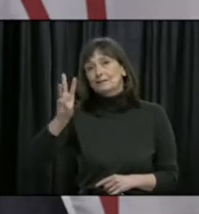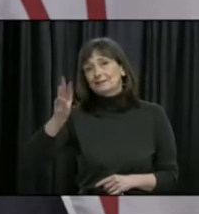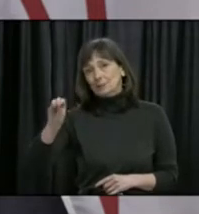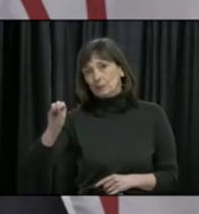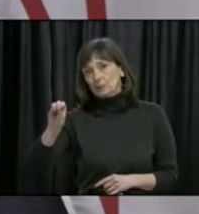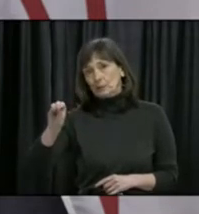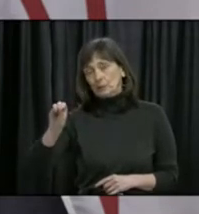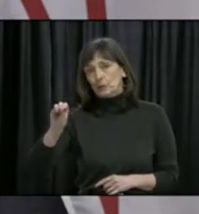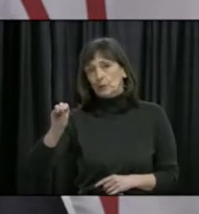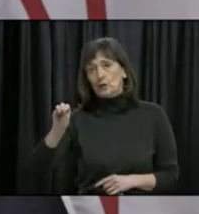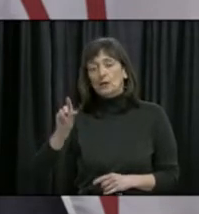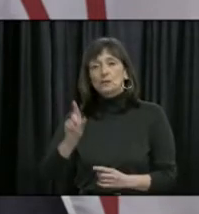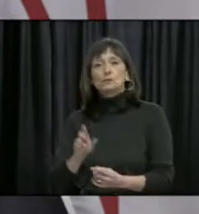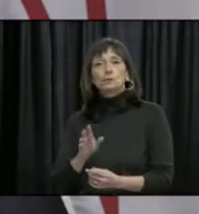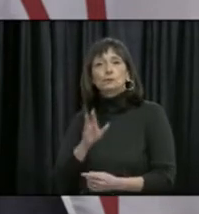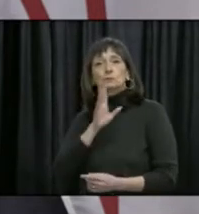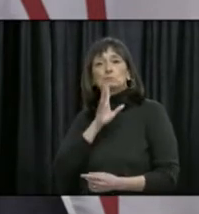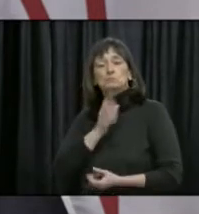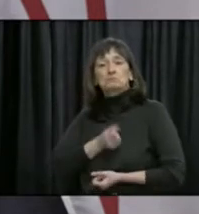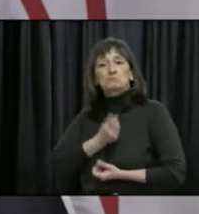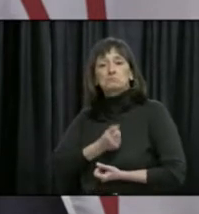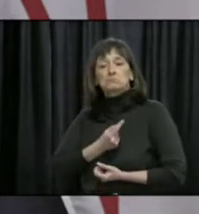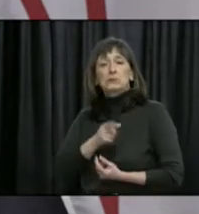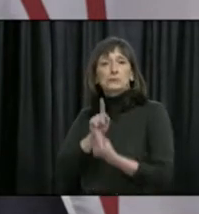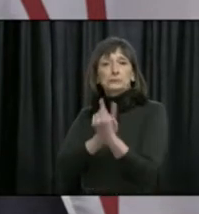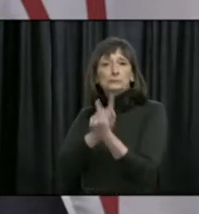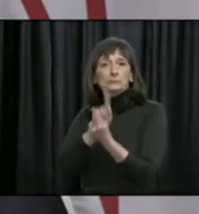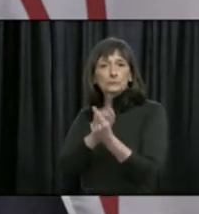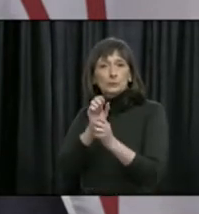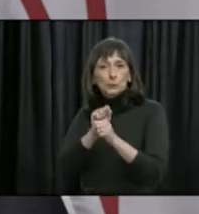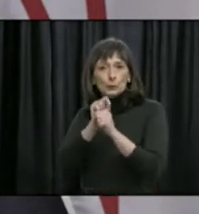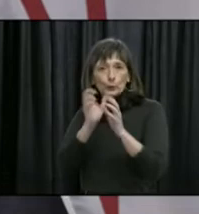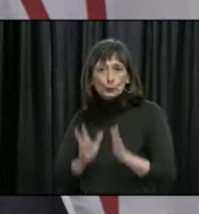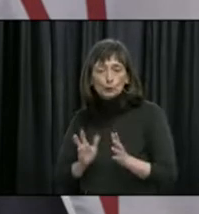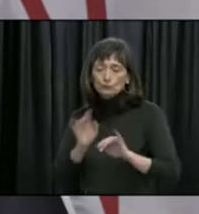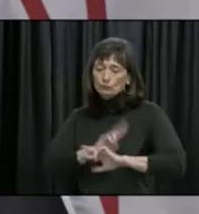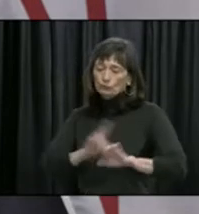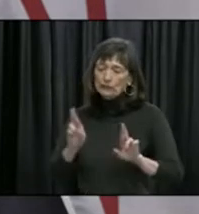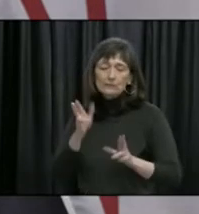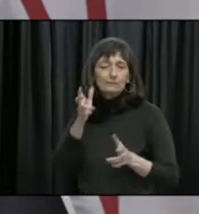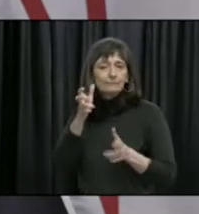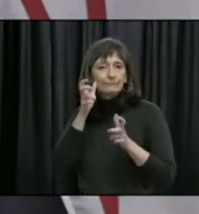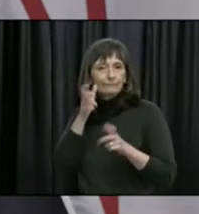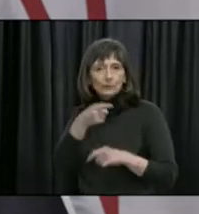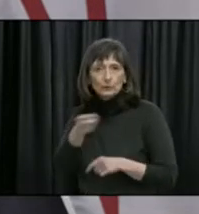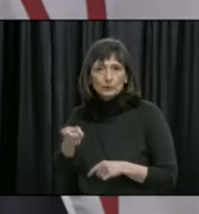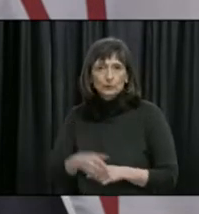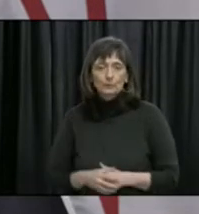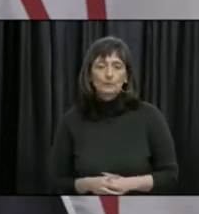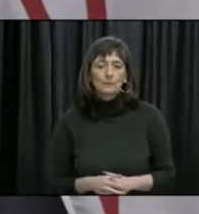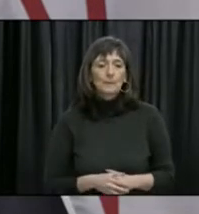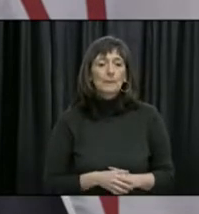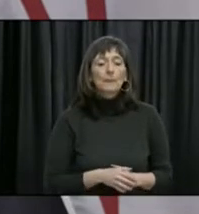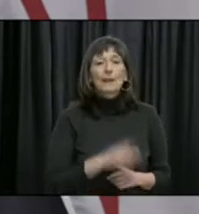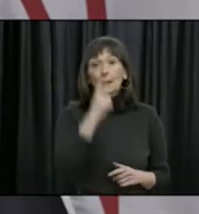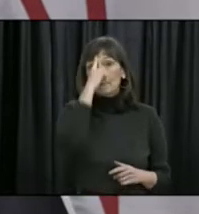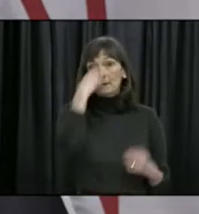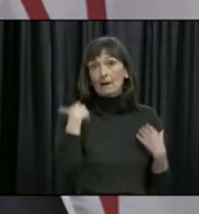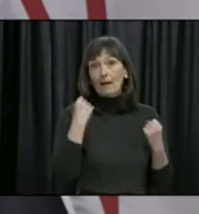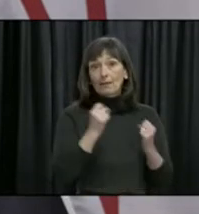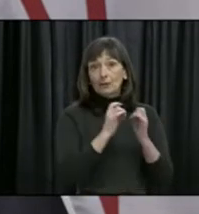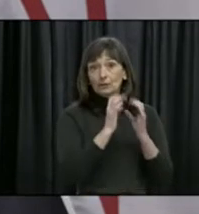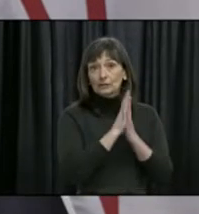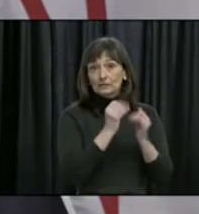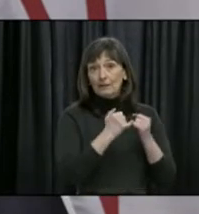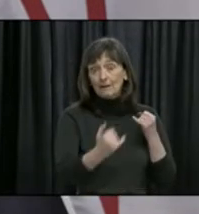to speak with a trained peer support worker who is there and ready to listen. The Provincial Mental Health Crisis Line